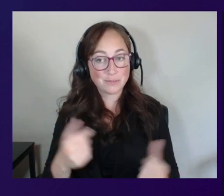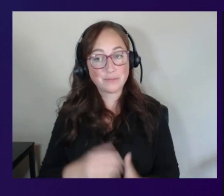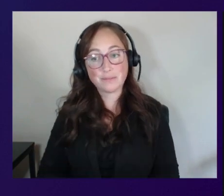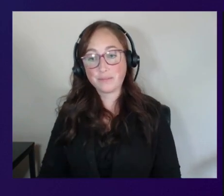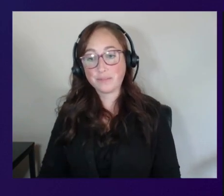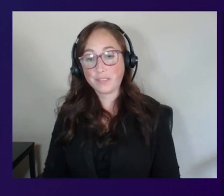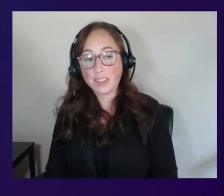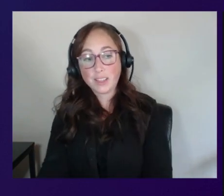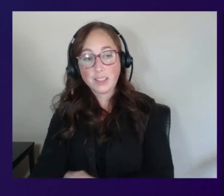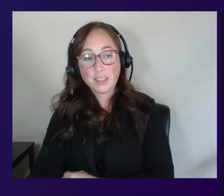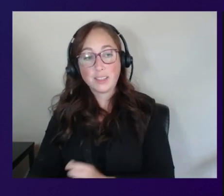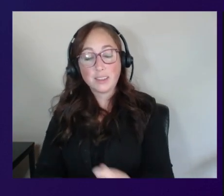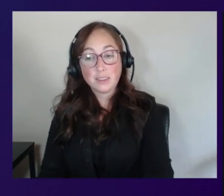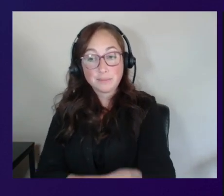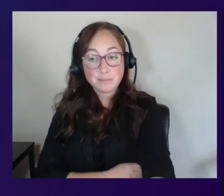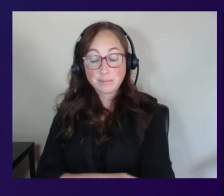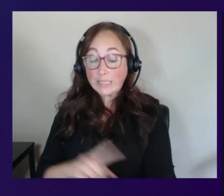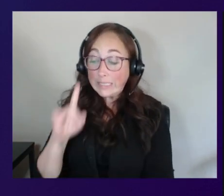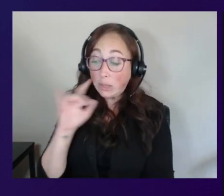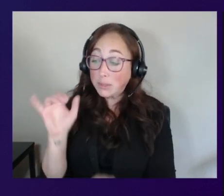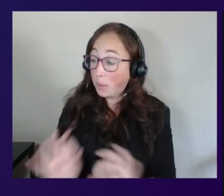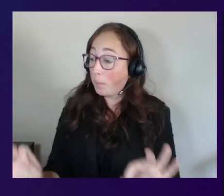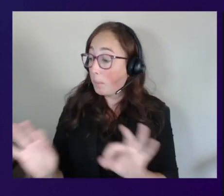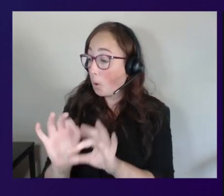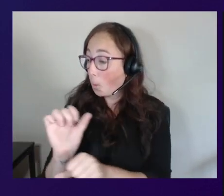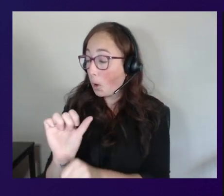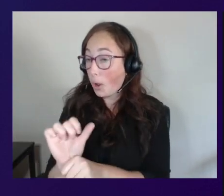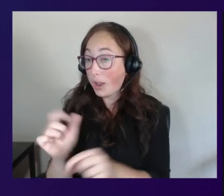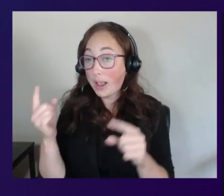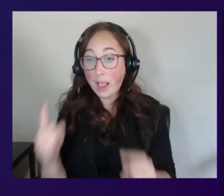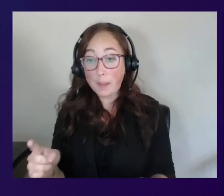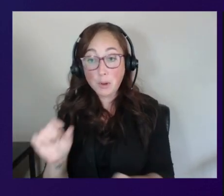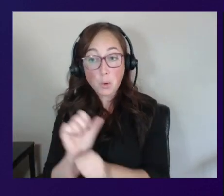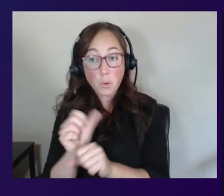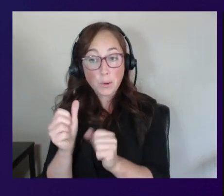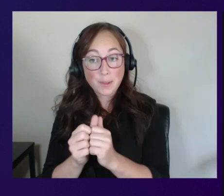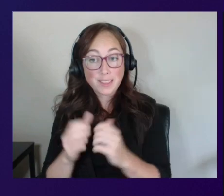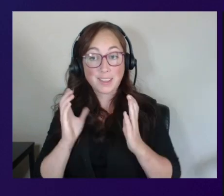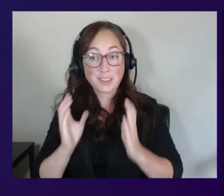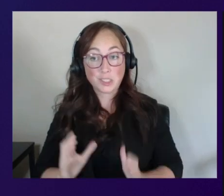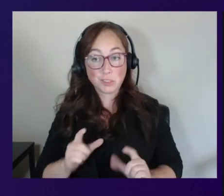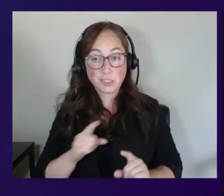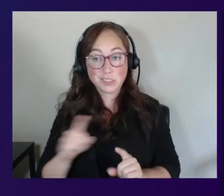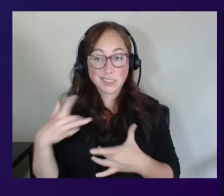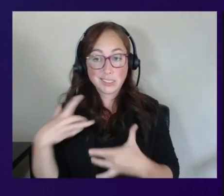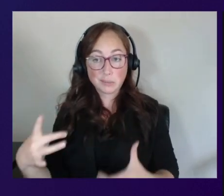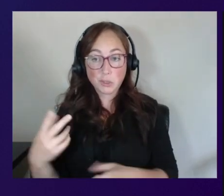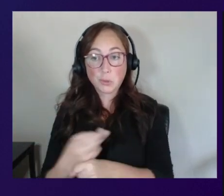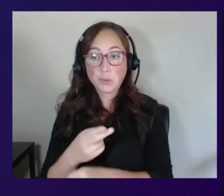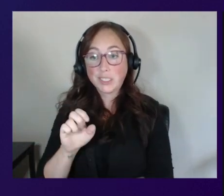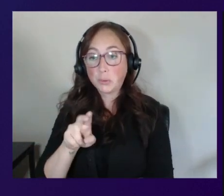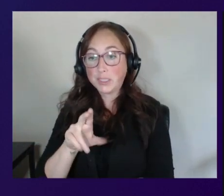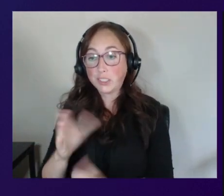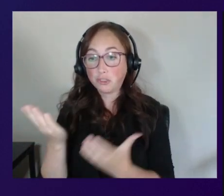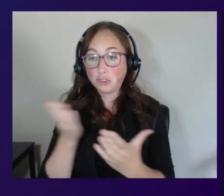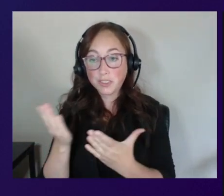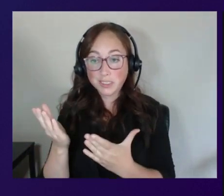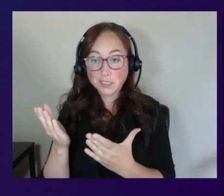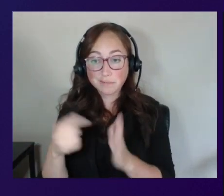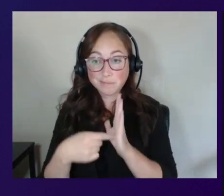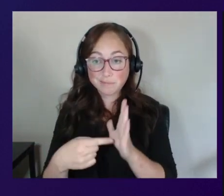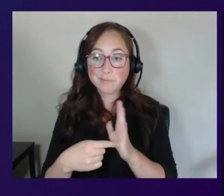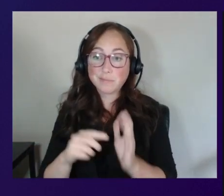sounds like pretty important work there as real because when you're working with customers who are using end user compute services like amazon workspaces